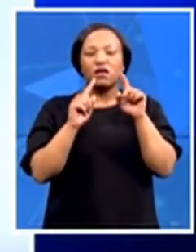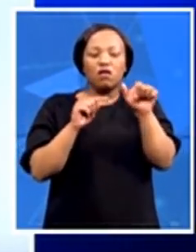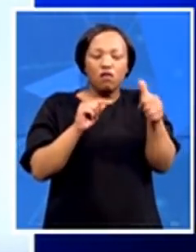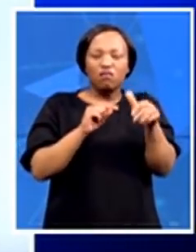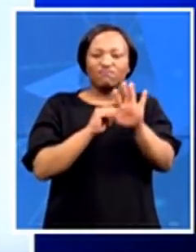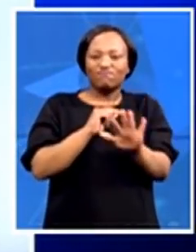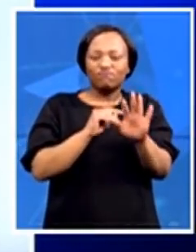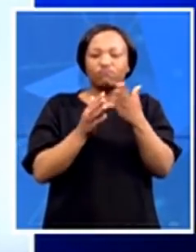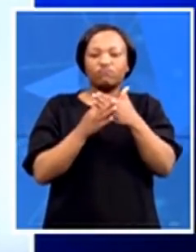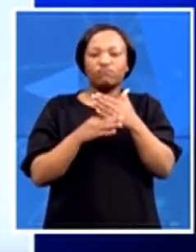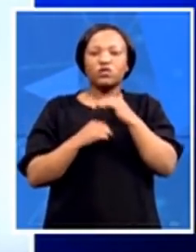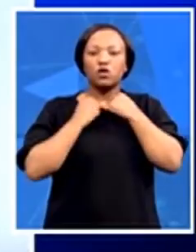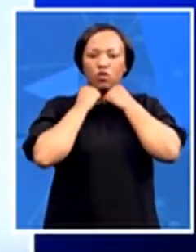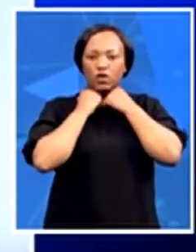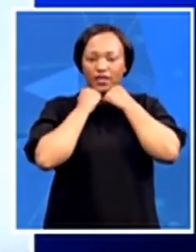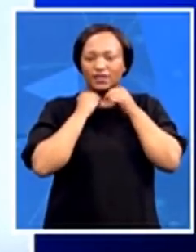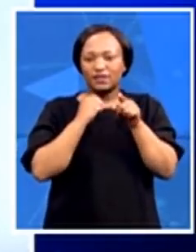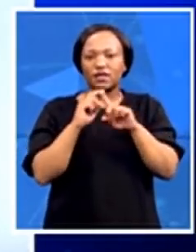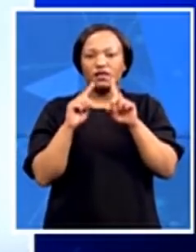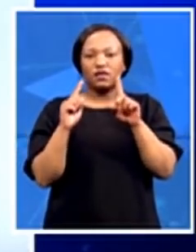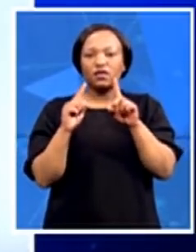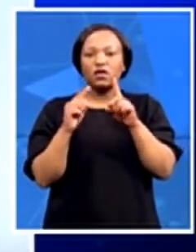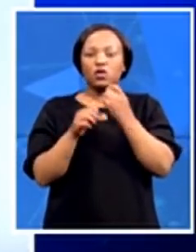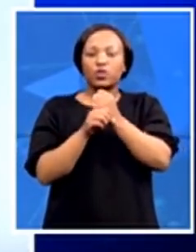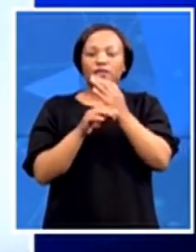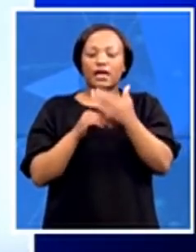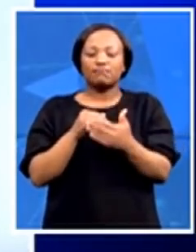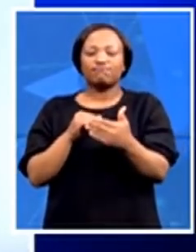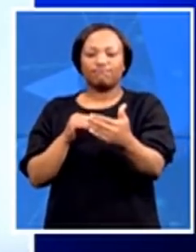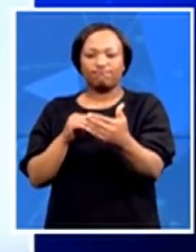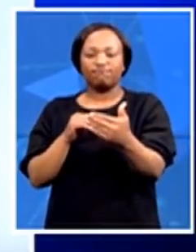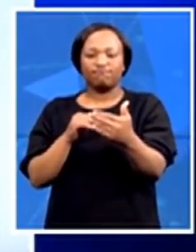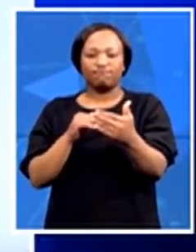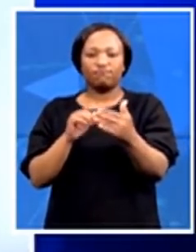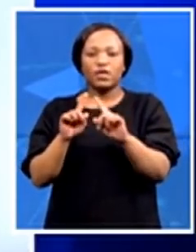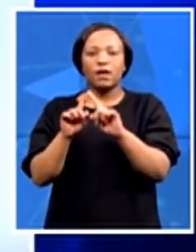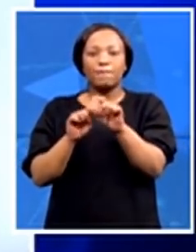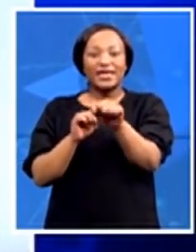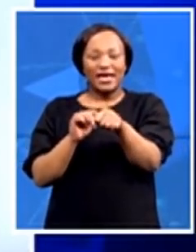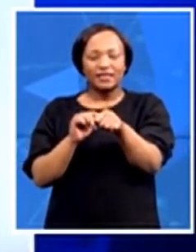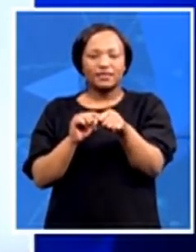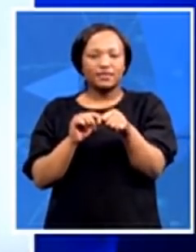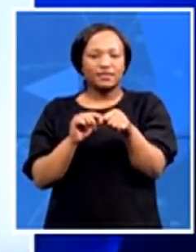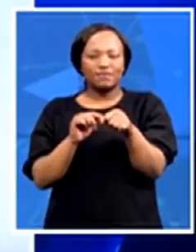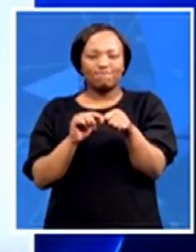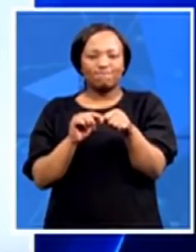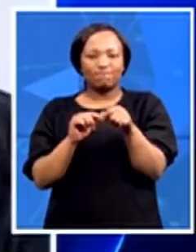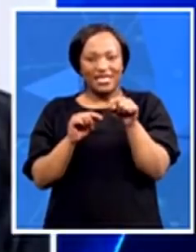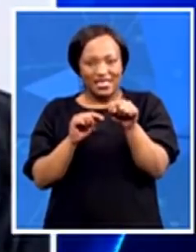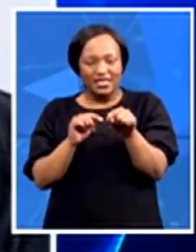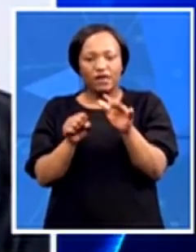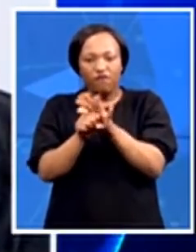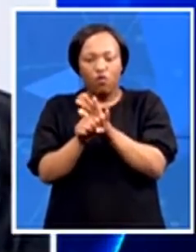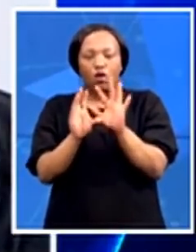deployment starts to scale down. But yes, there's no space capacity. This is the entirety of the army that is currently deployed. Yeah.